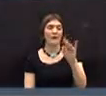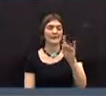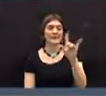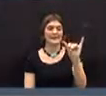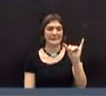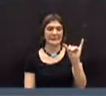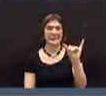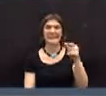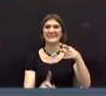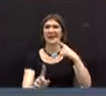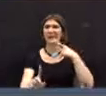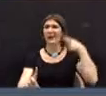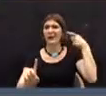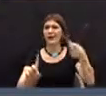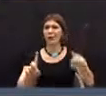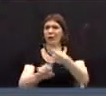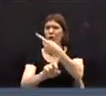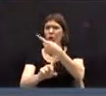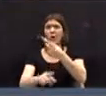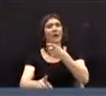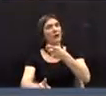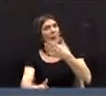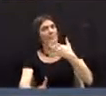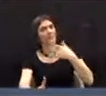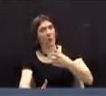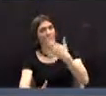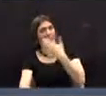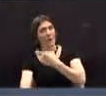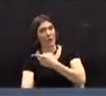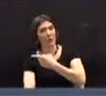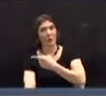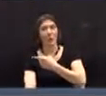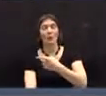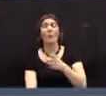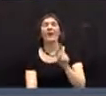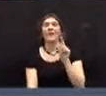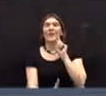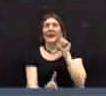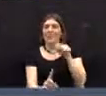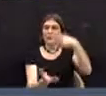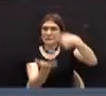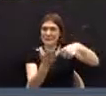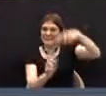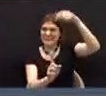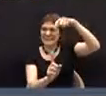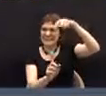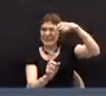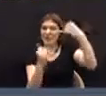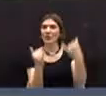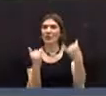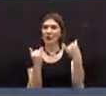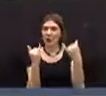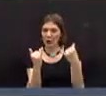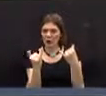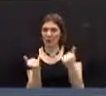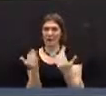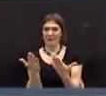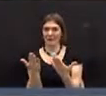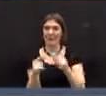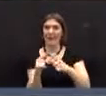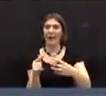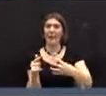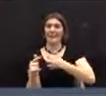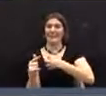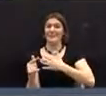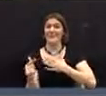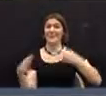order is correct. The issue is the appeal of the